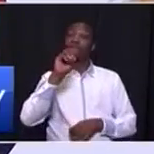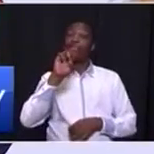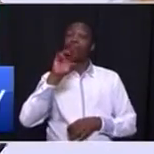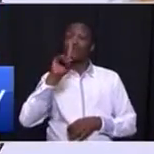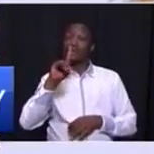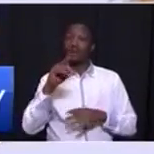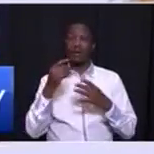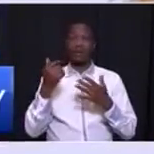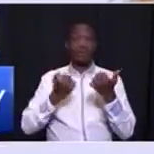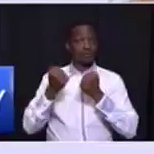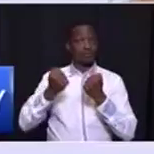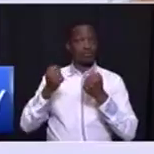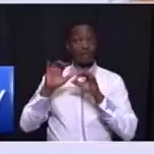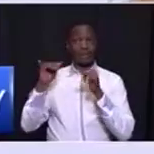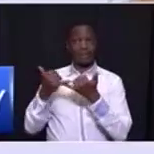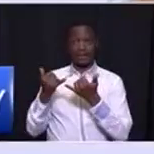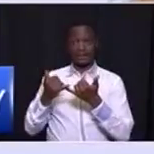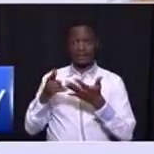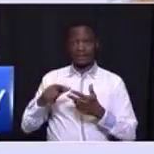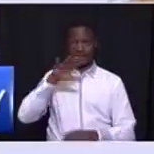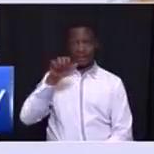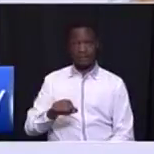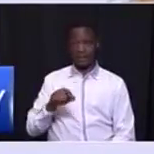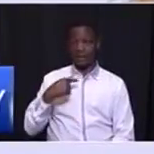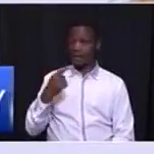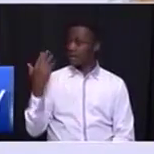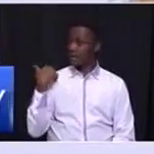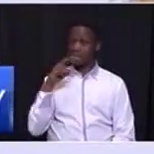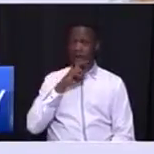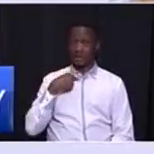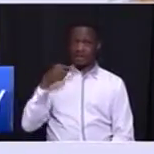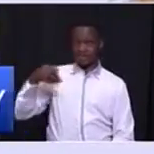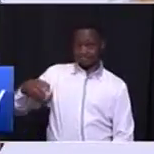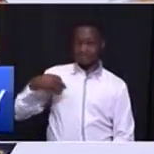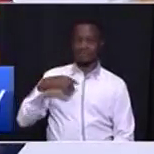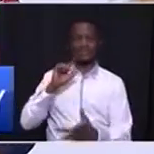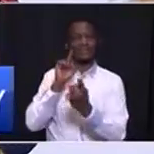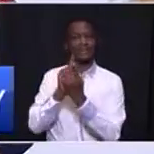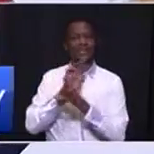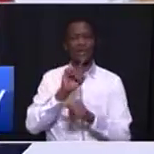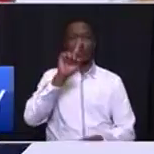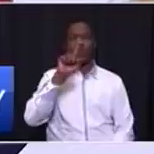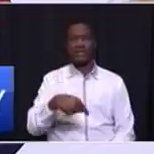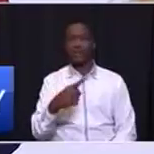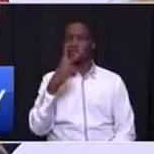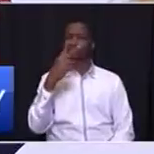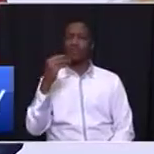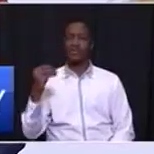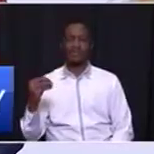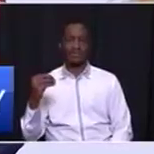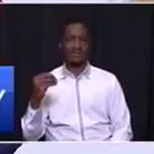just introduced a new shift, and I was at Ford on Friday where I met 1,200